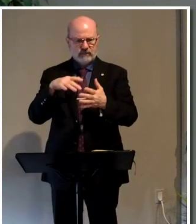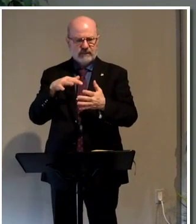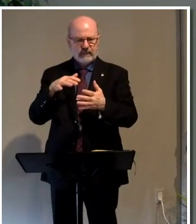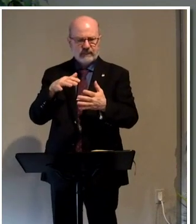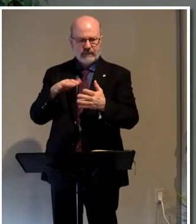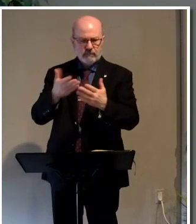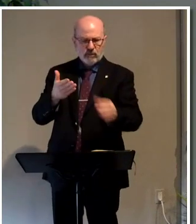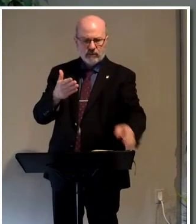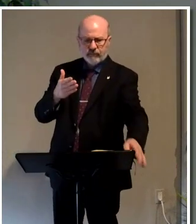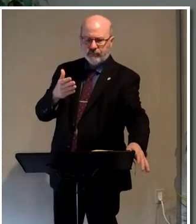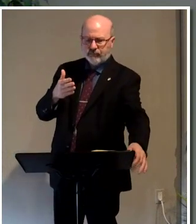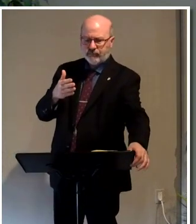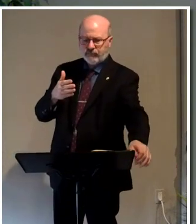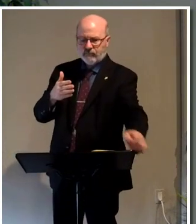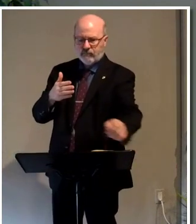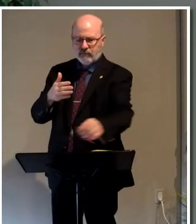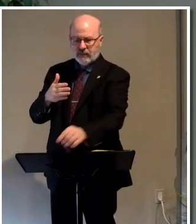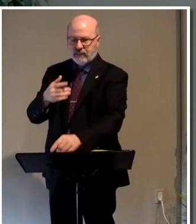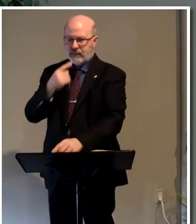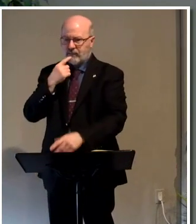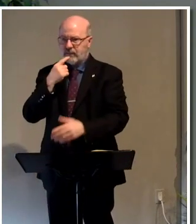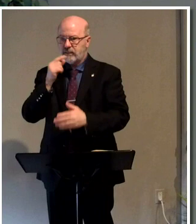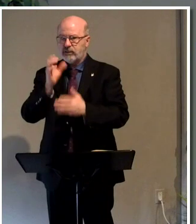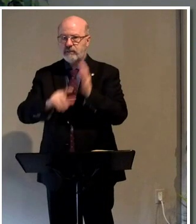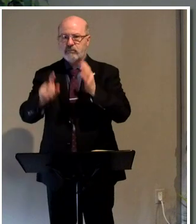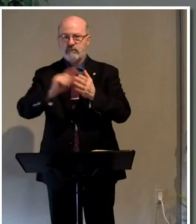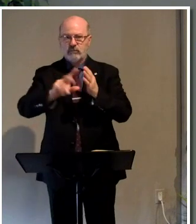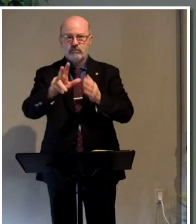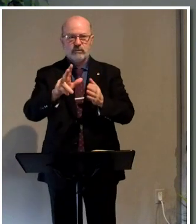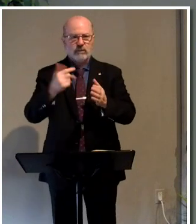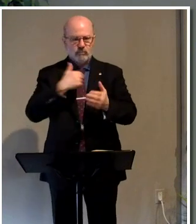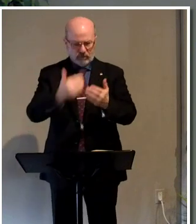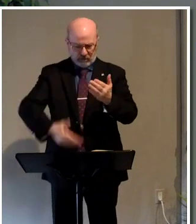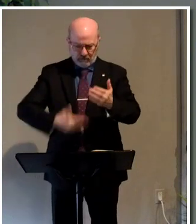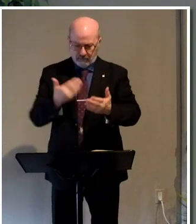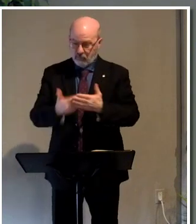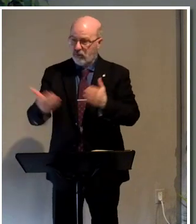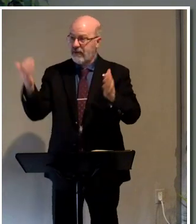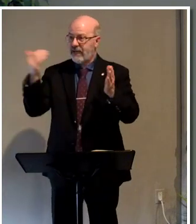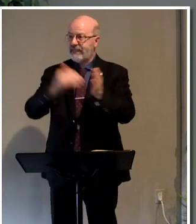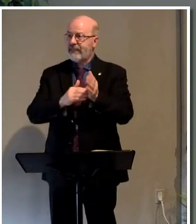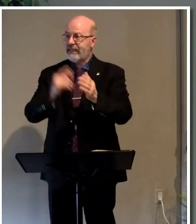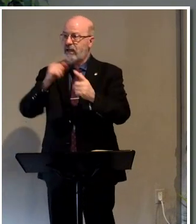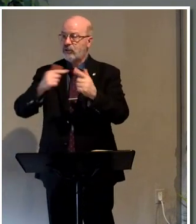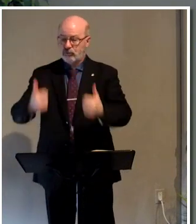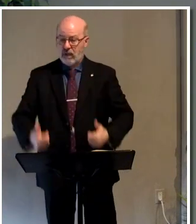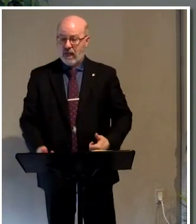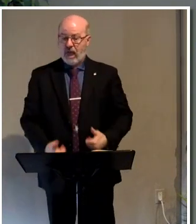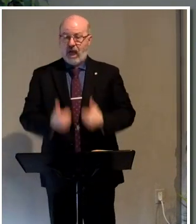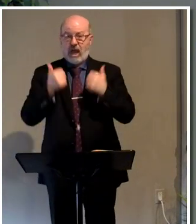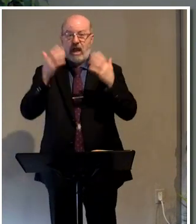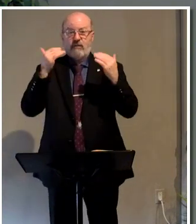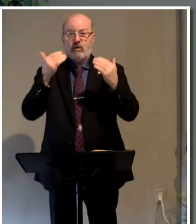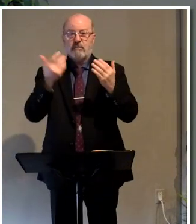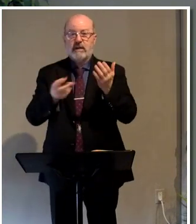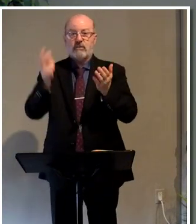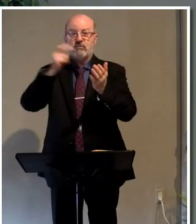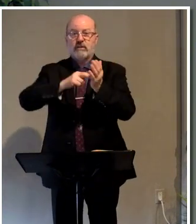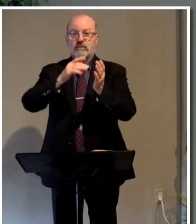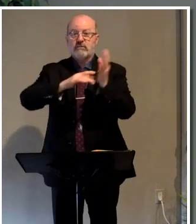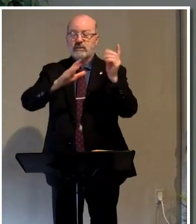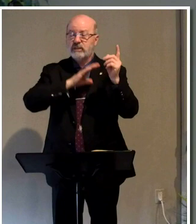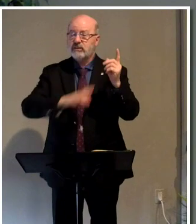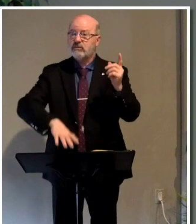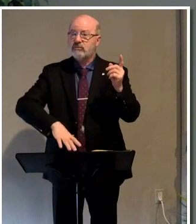in the book, as is stated in chapter one, verse three, We have been begotten again unto a lively hope by the resurrection of